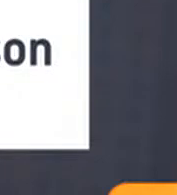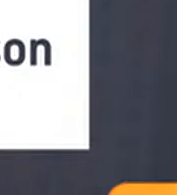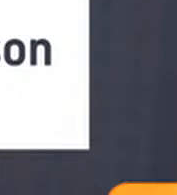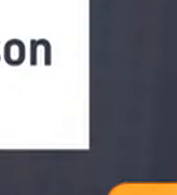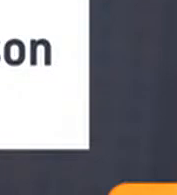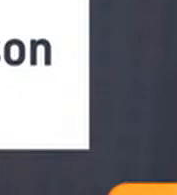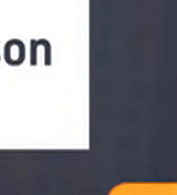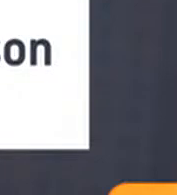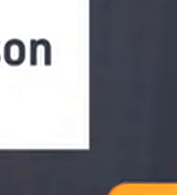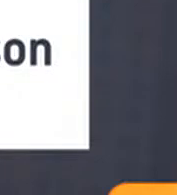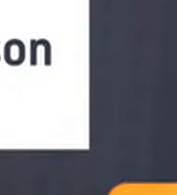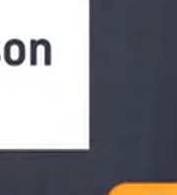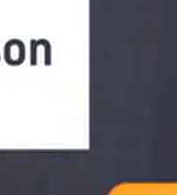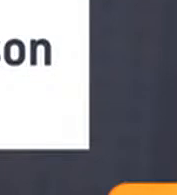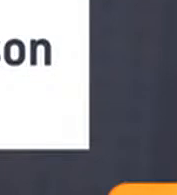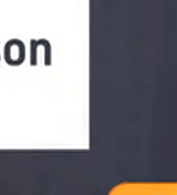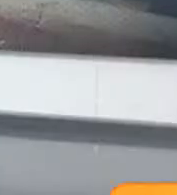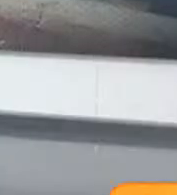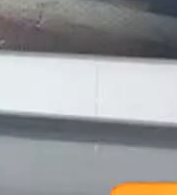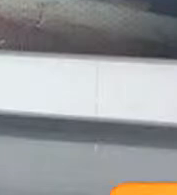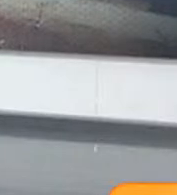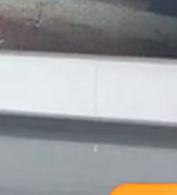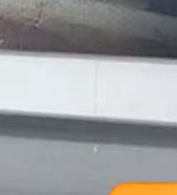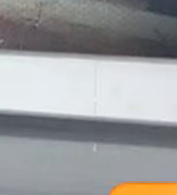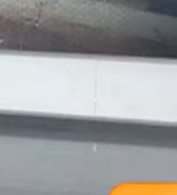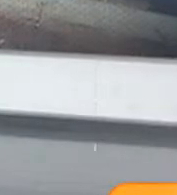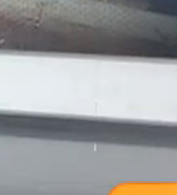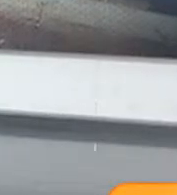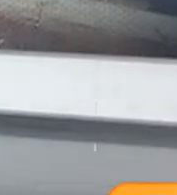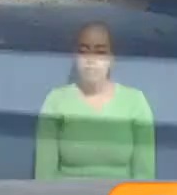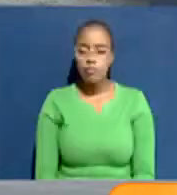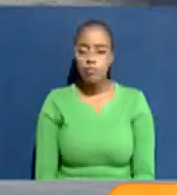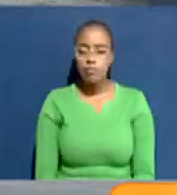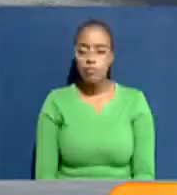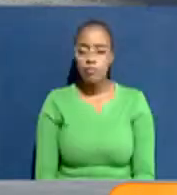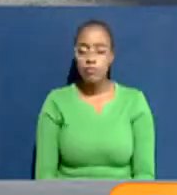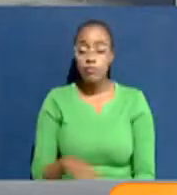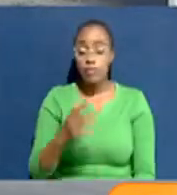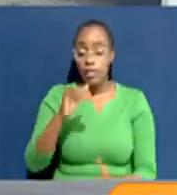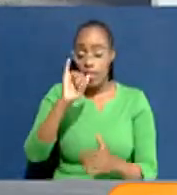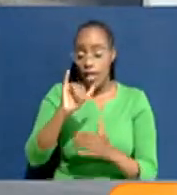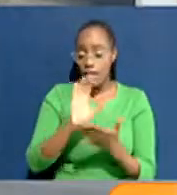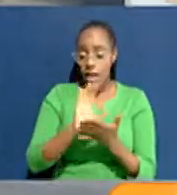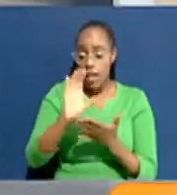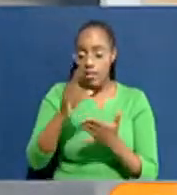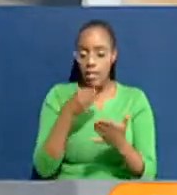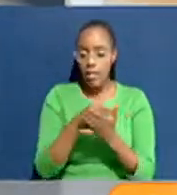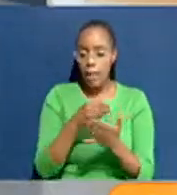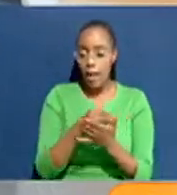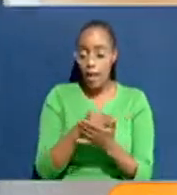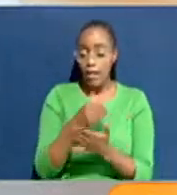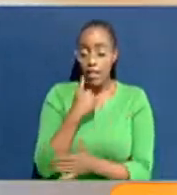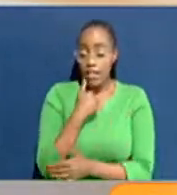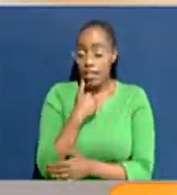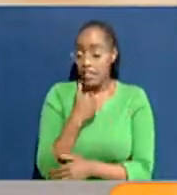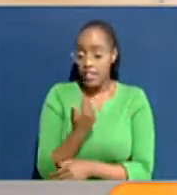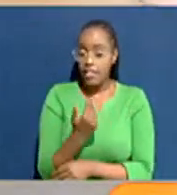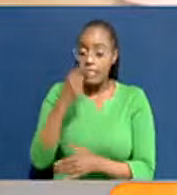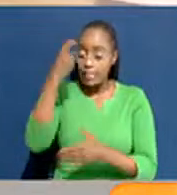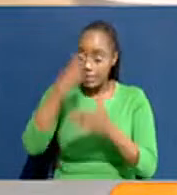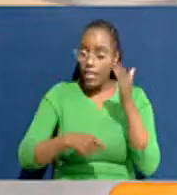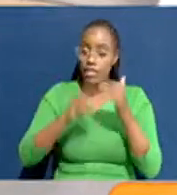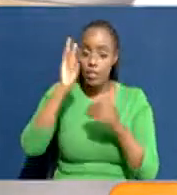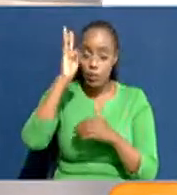get back all your savings. But one of the issues with this one is that that cashing out is actually subjected to tax.